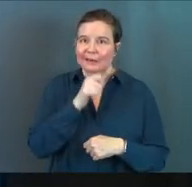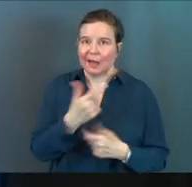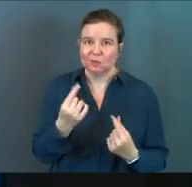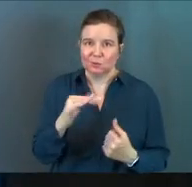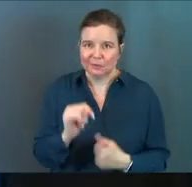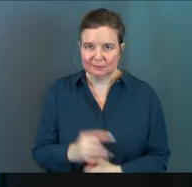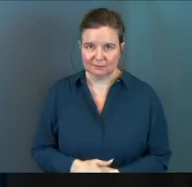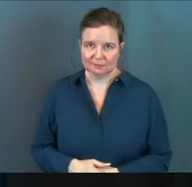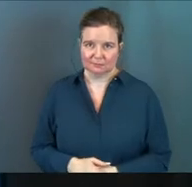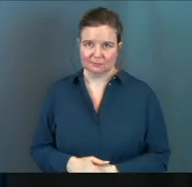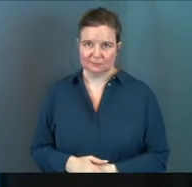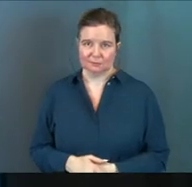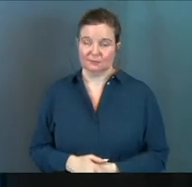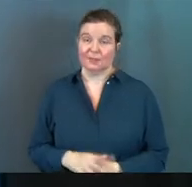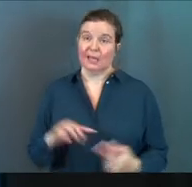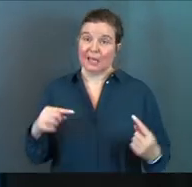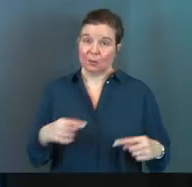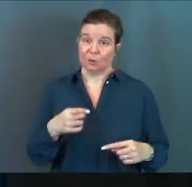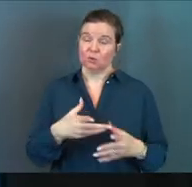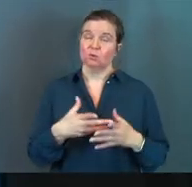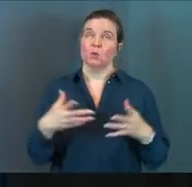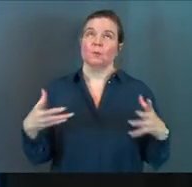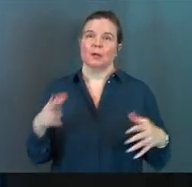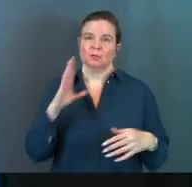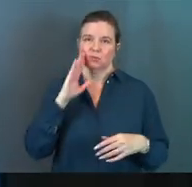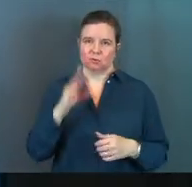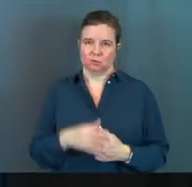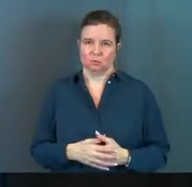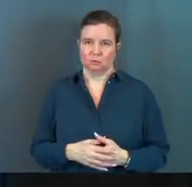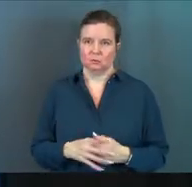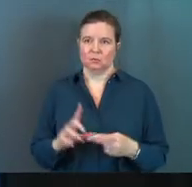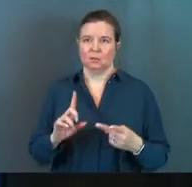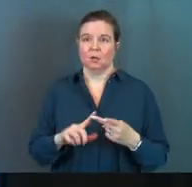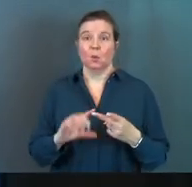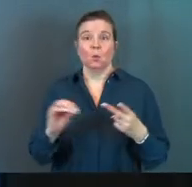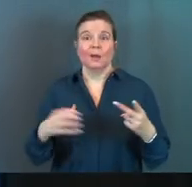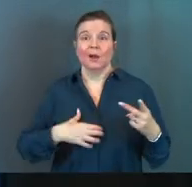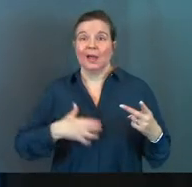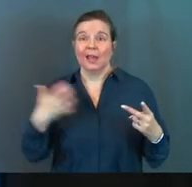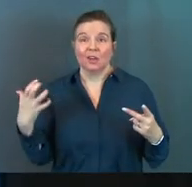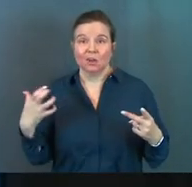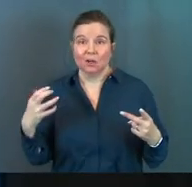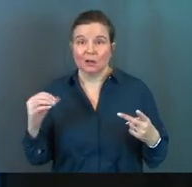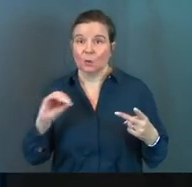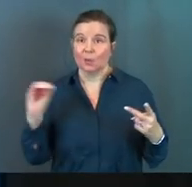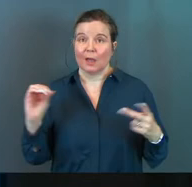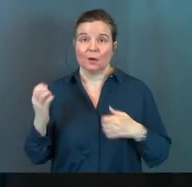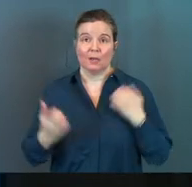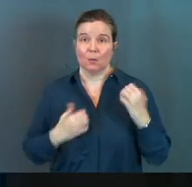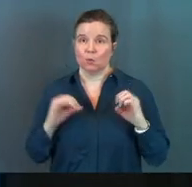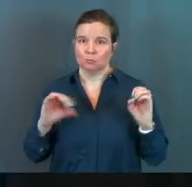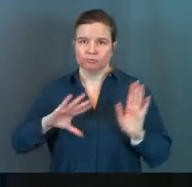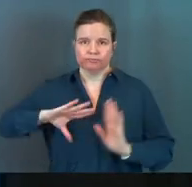not follow through. It's going to hurt you so much. Do it without anger and without emotion.